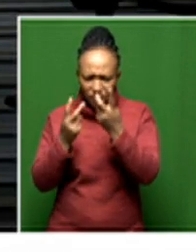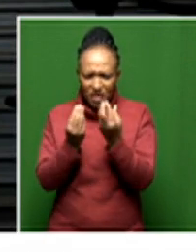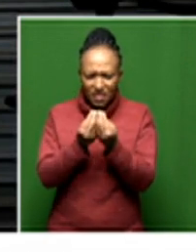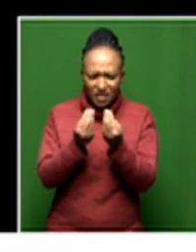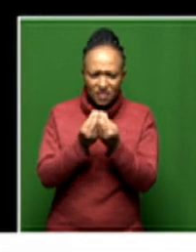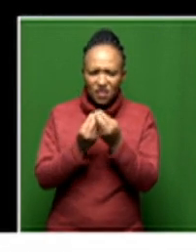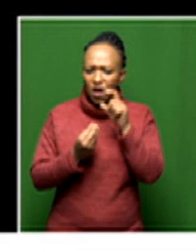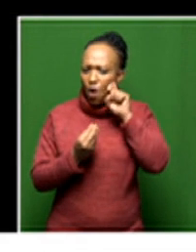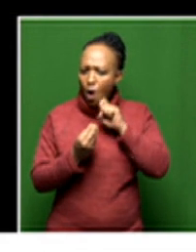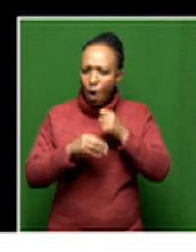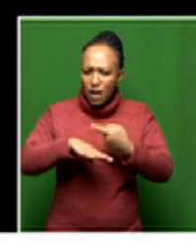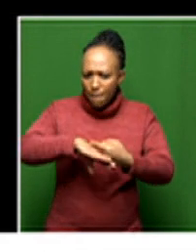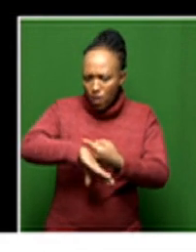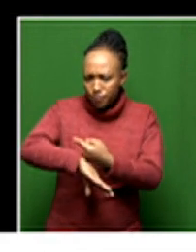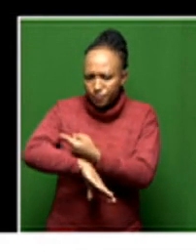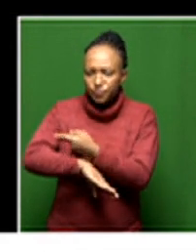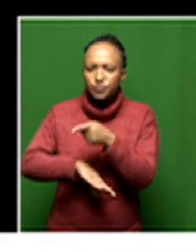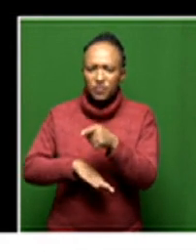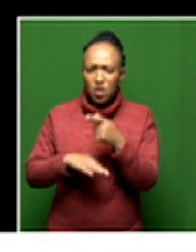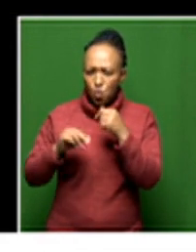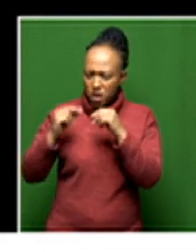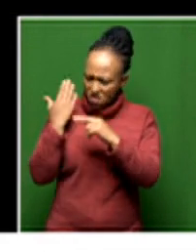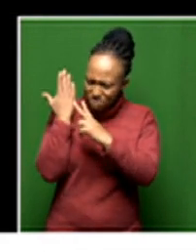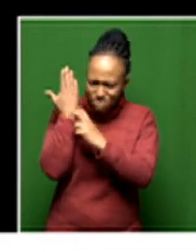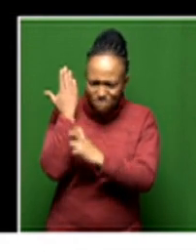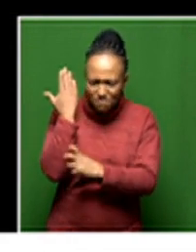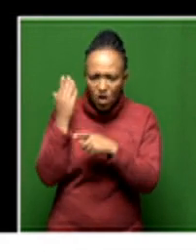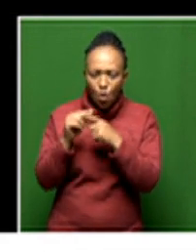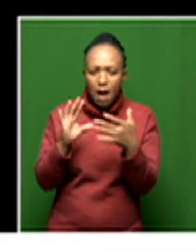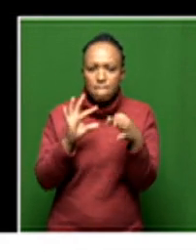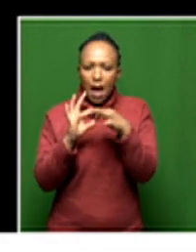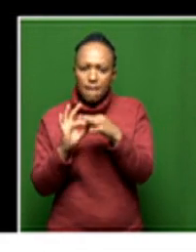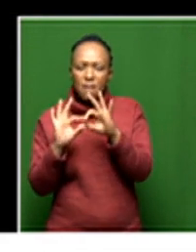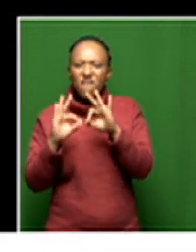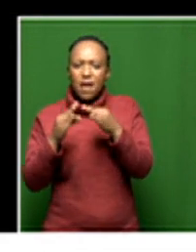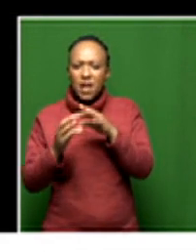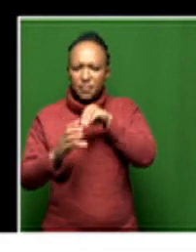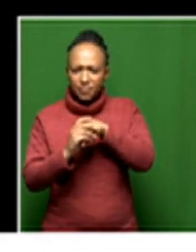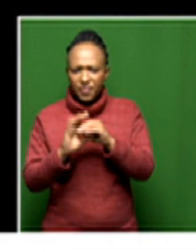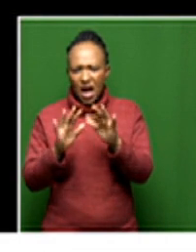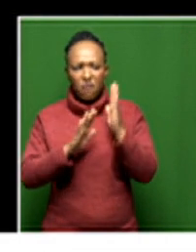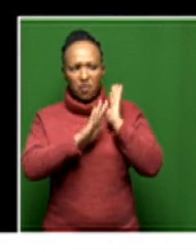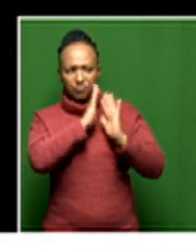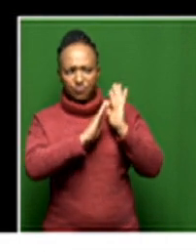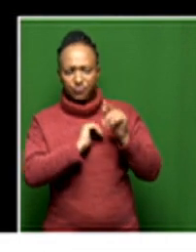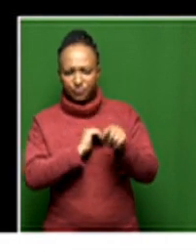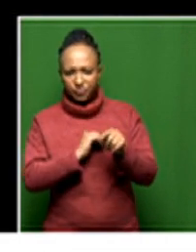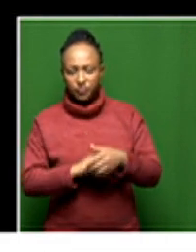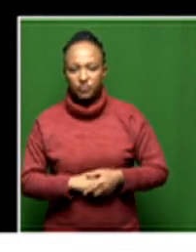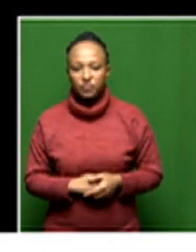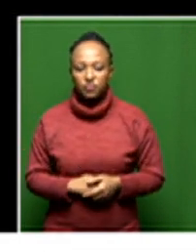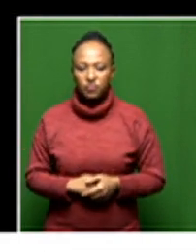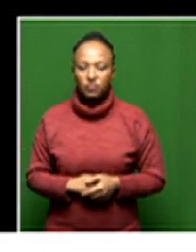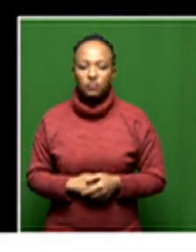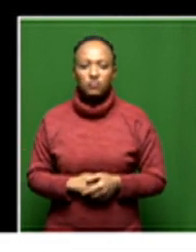find fossils studying them and trying to figure out how they fit into our family tree and then you know